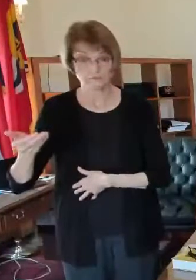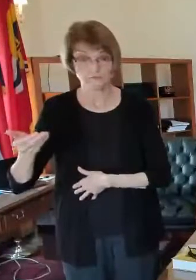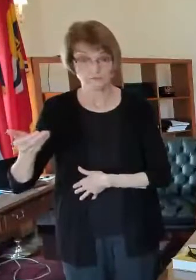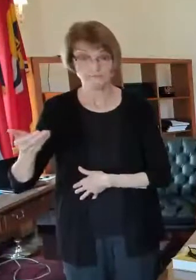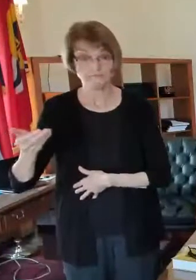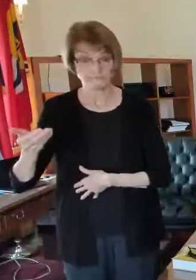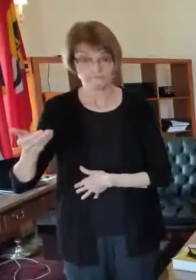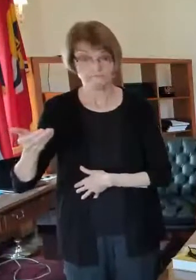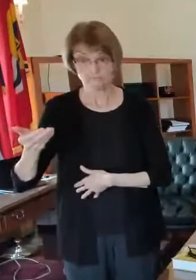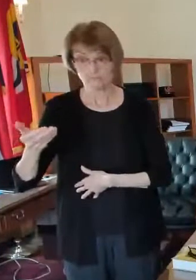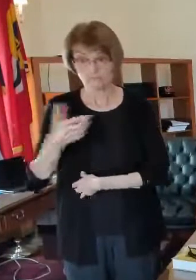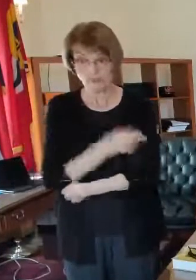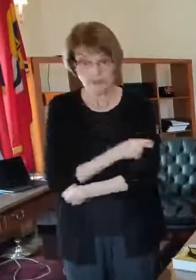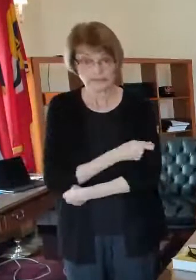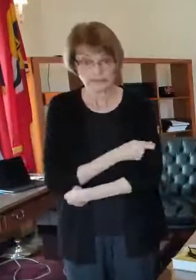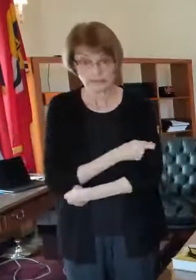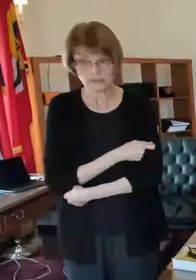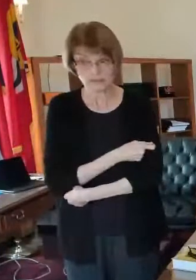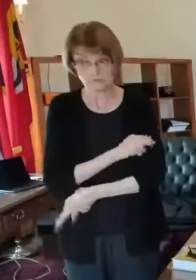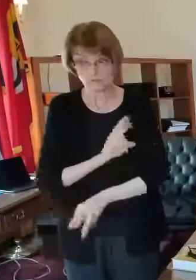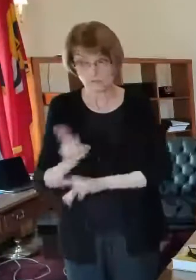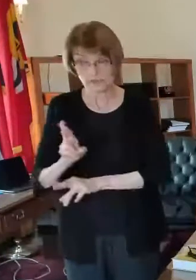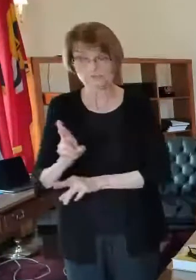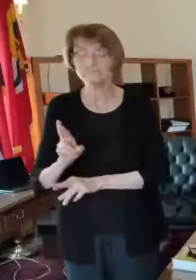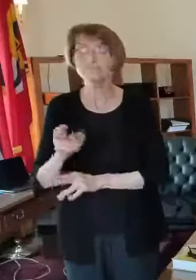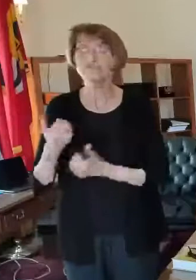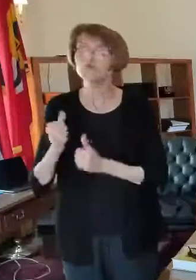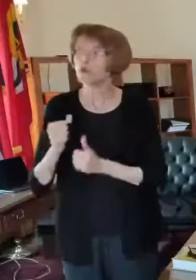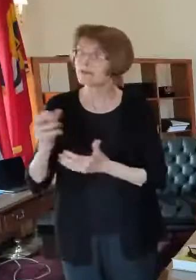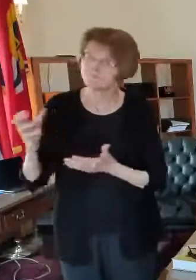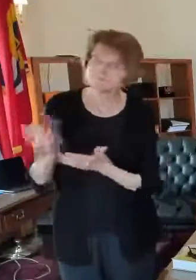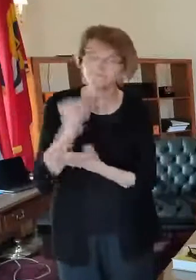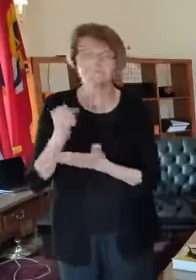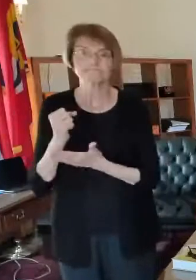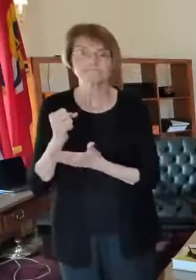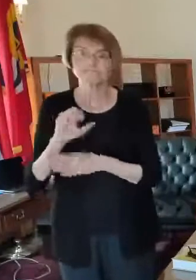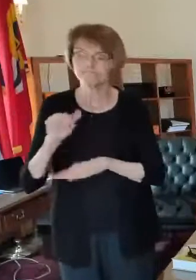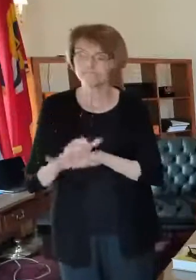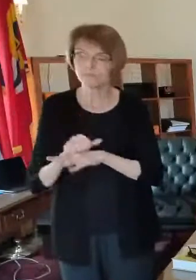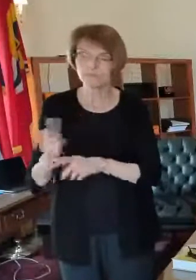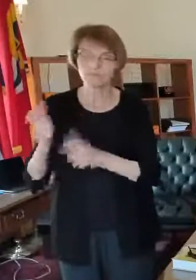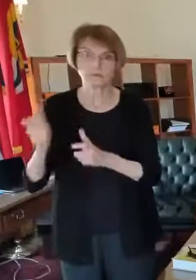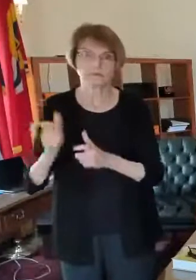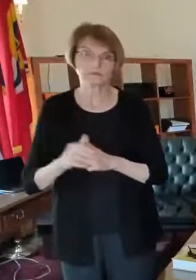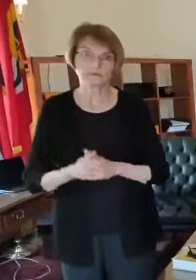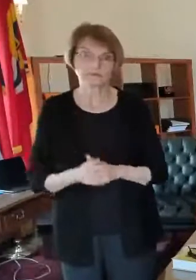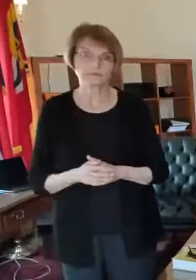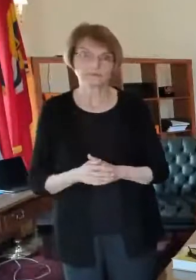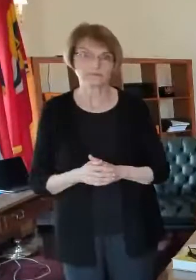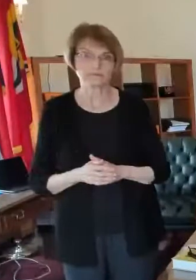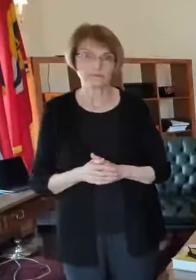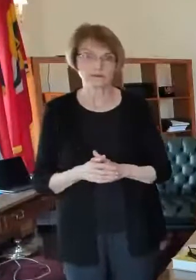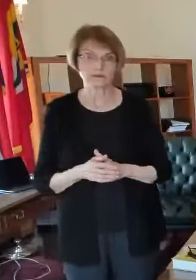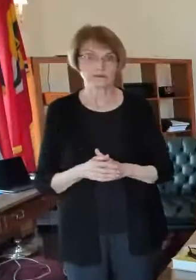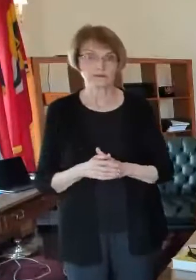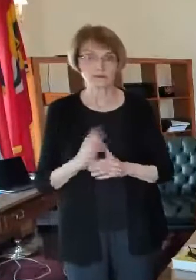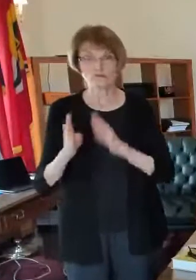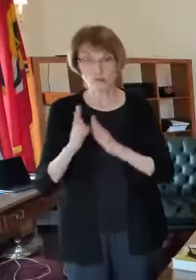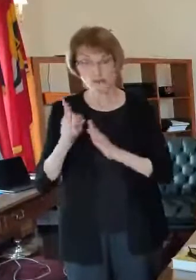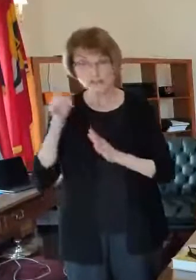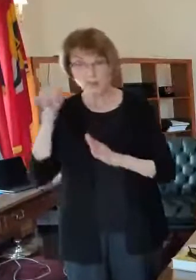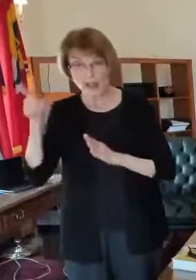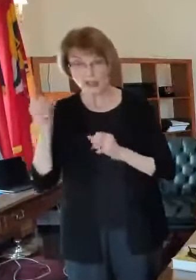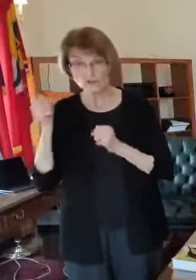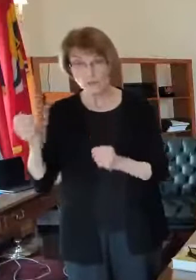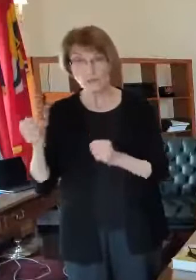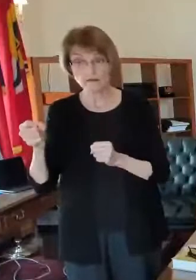uh to get the vaccine try to get your appointment and get there and i don't know about four hours away but i know there